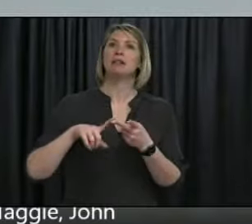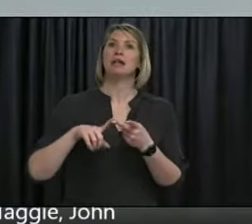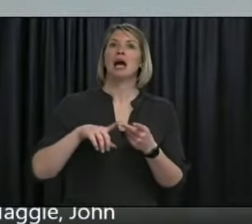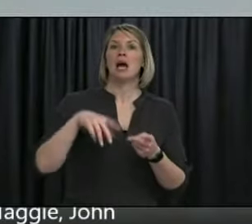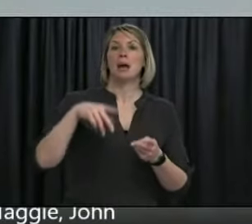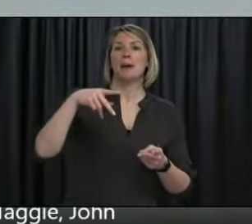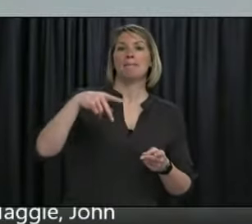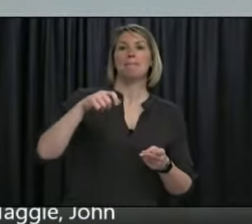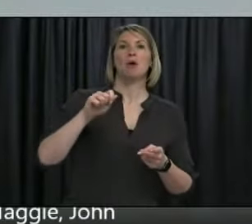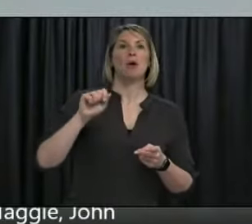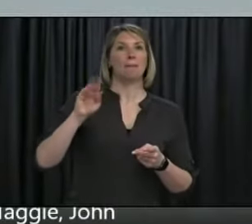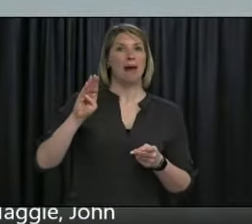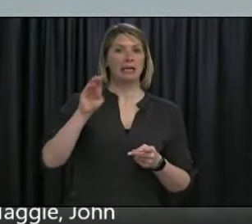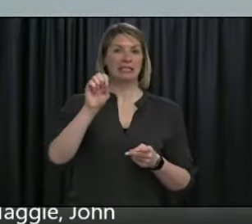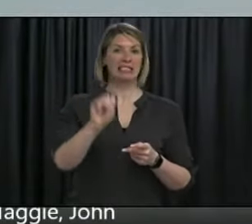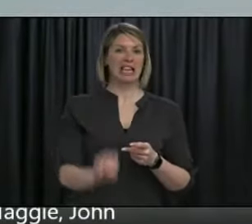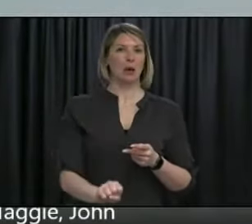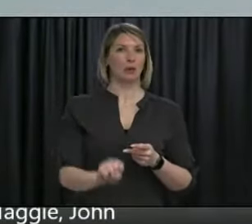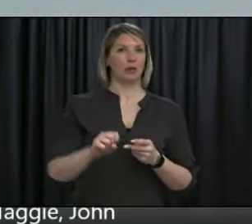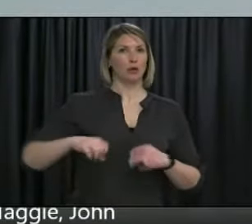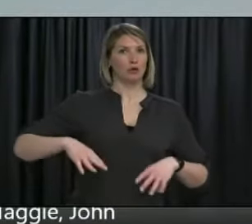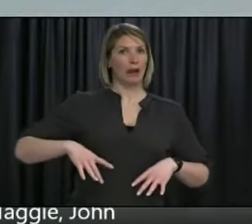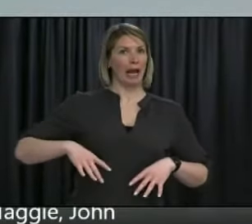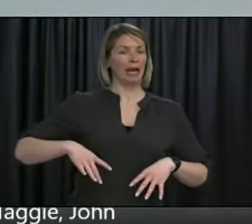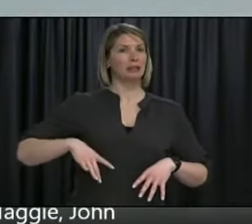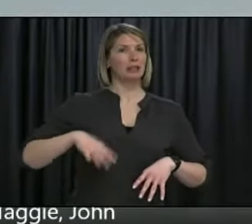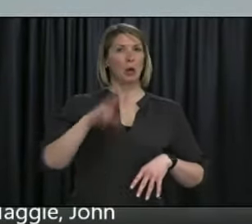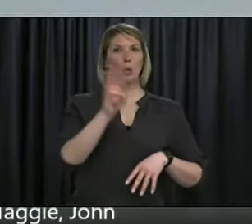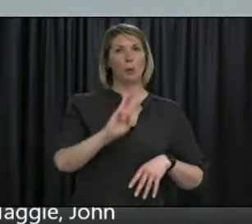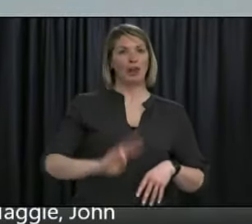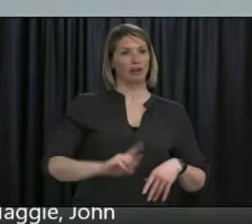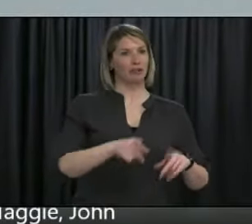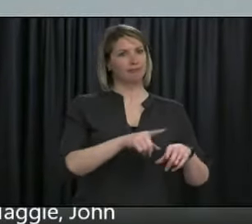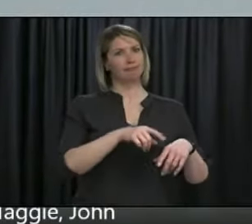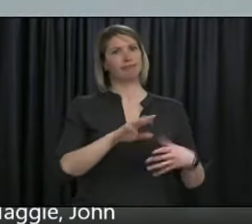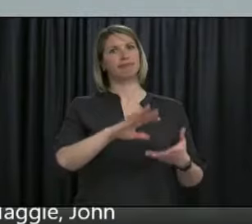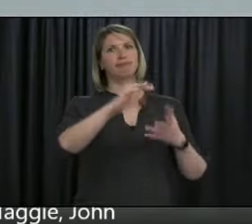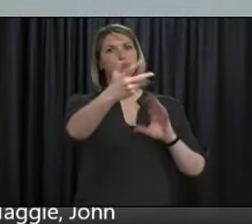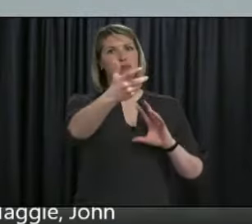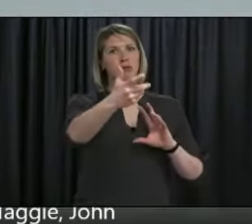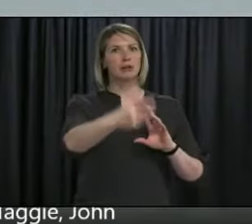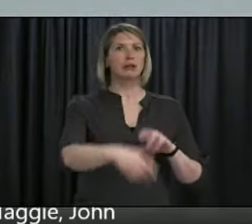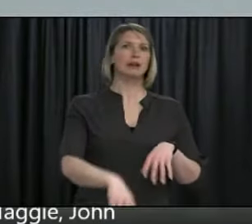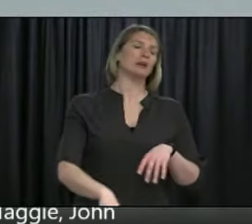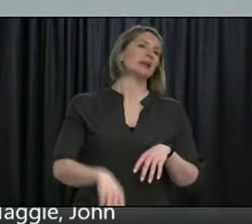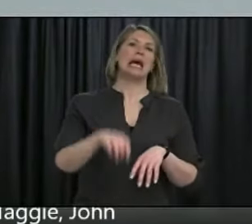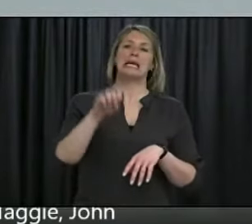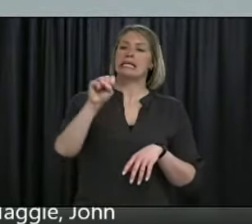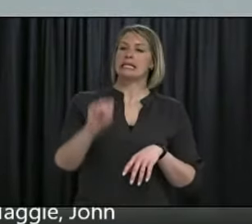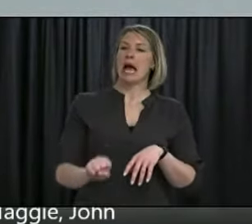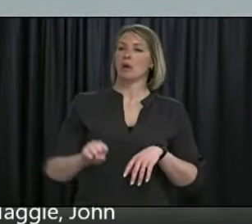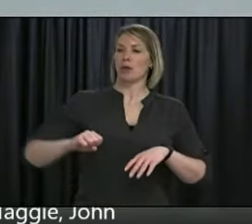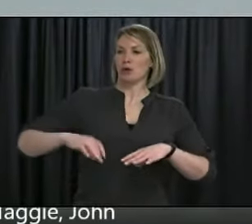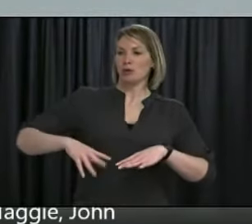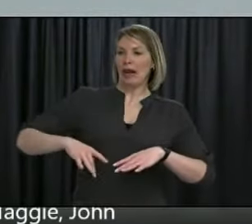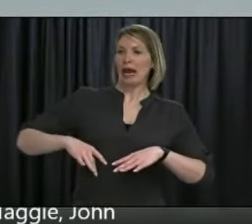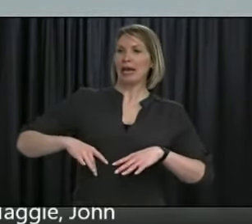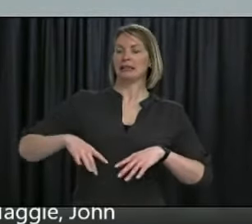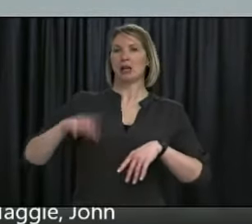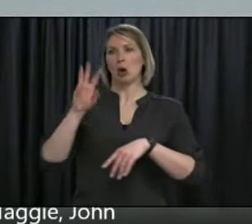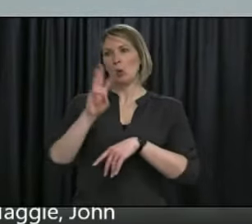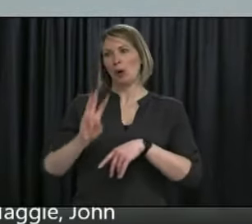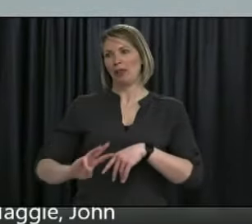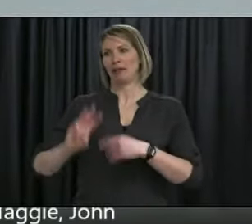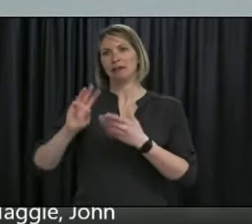area. For example, we had a two day weather hold for the coast of the Labrador. Uh, so depending on what day of the